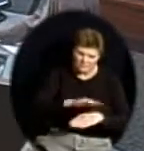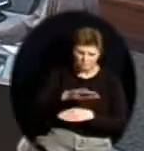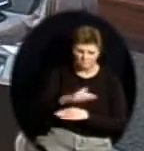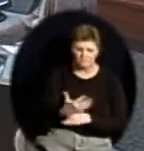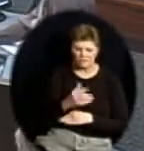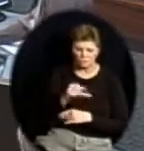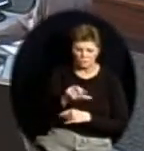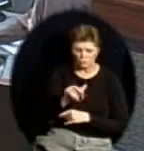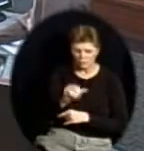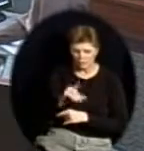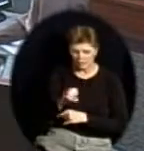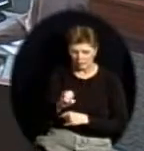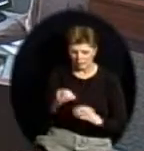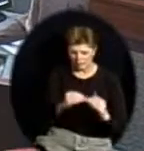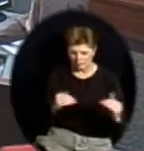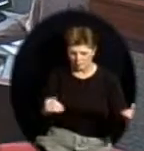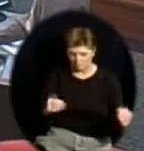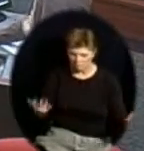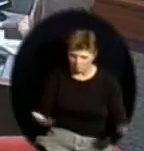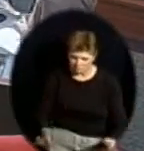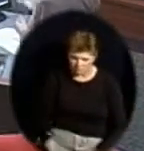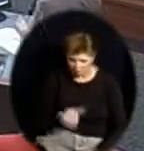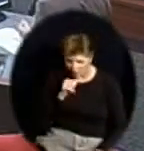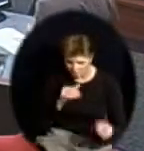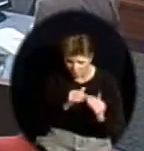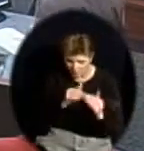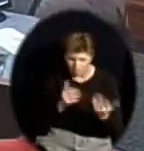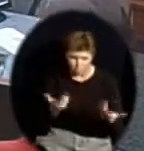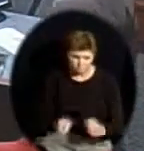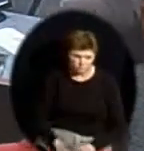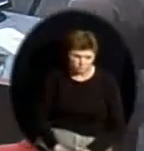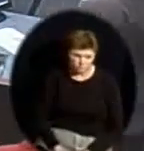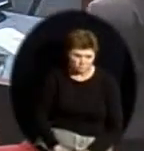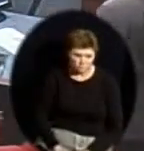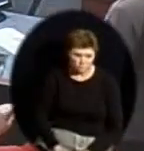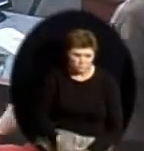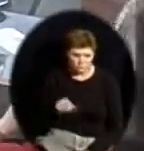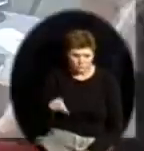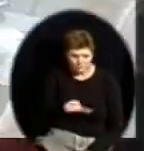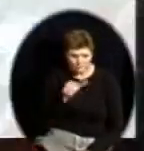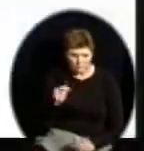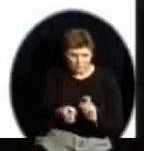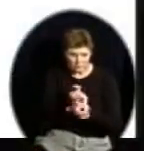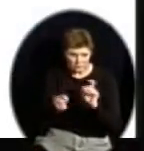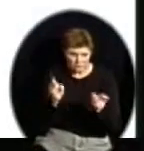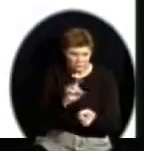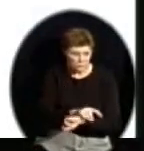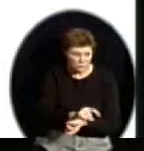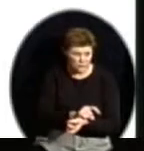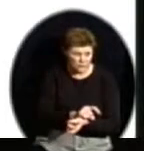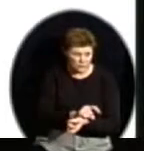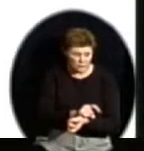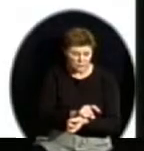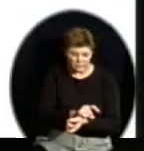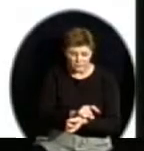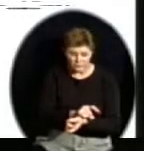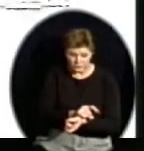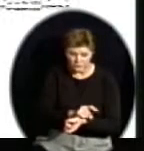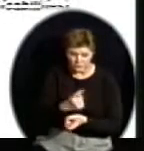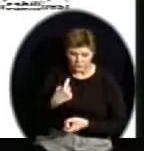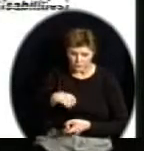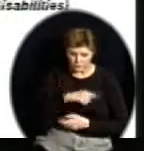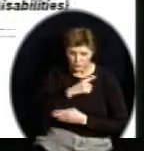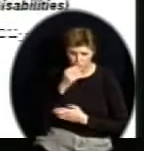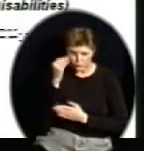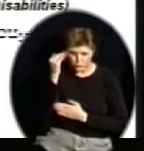a little bit to life, a little piece of that. Well, the other change that has occurred is on group size. And certainly we know that we have